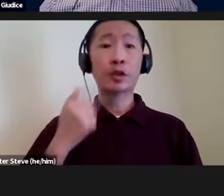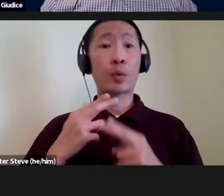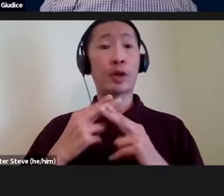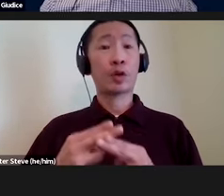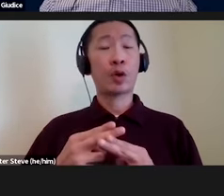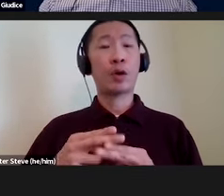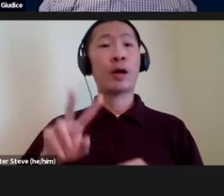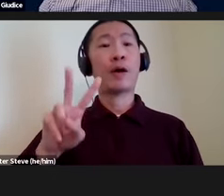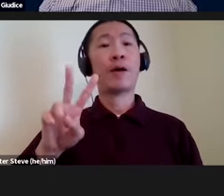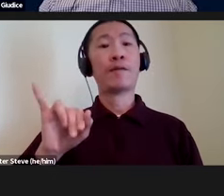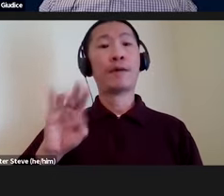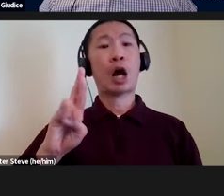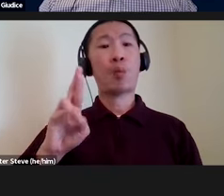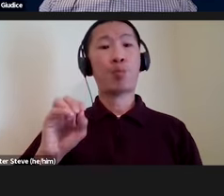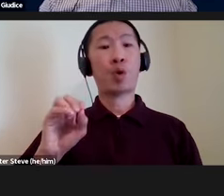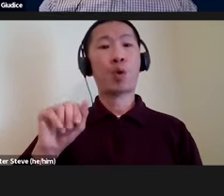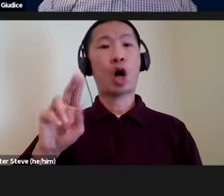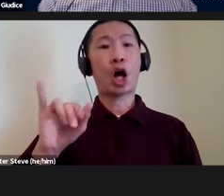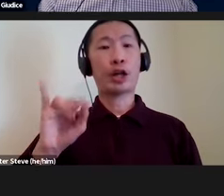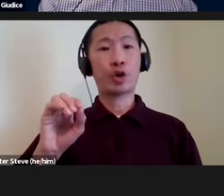the Vibro Audio Interface, or the VI.